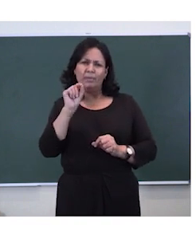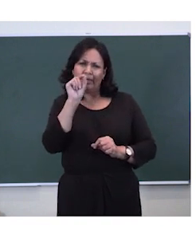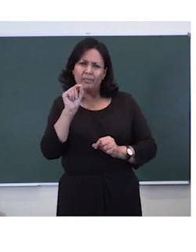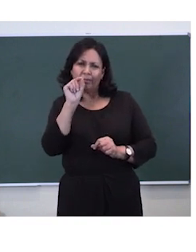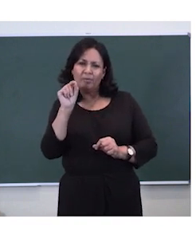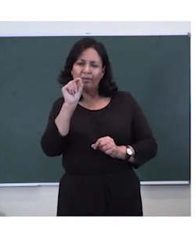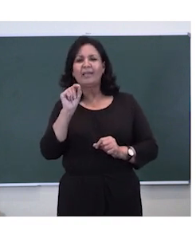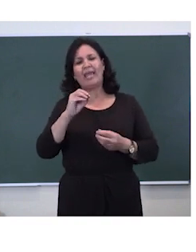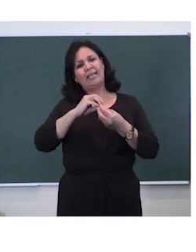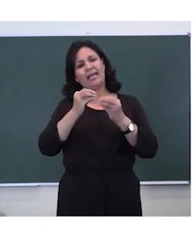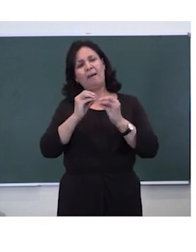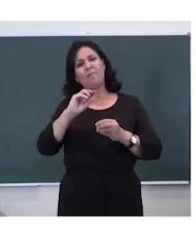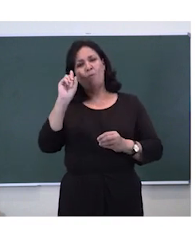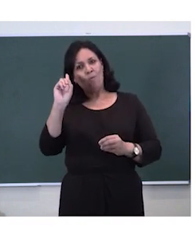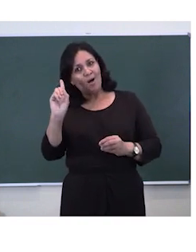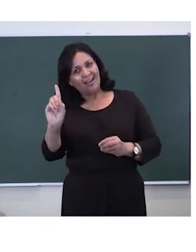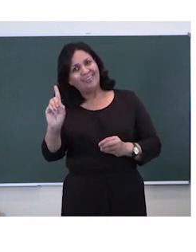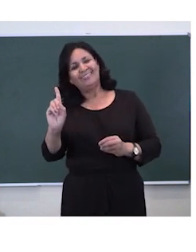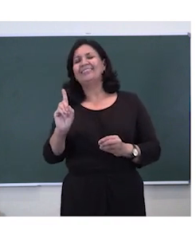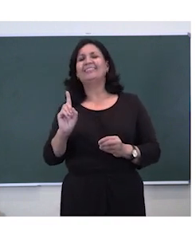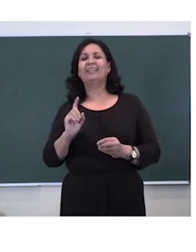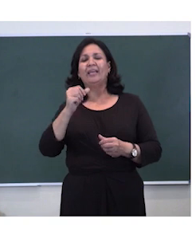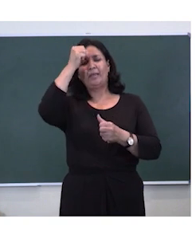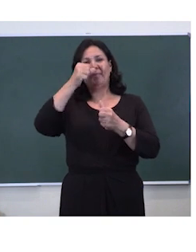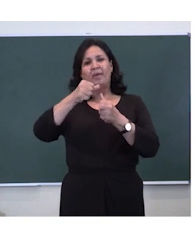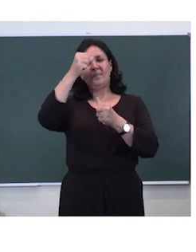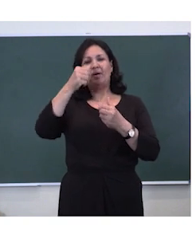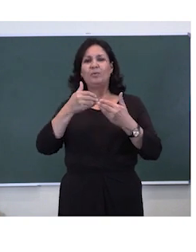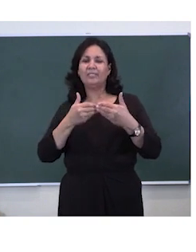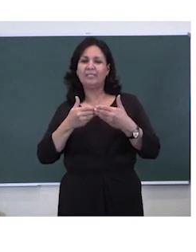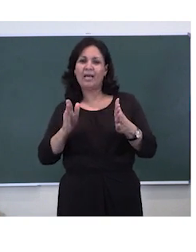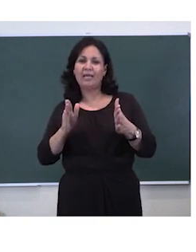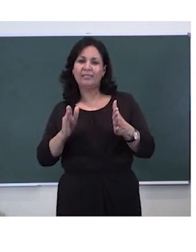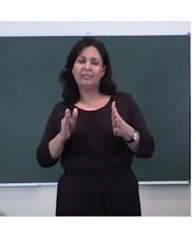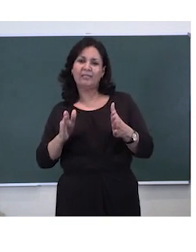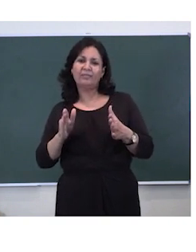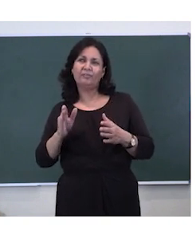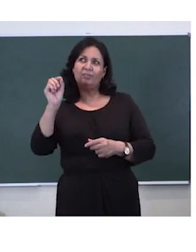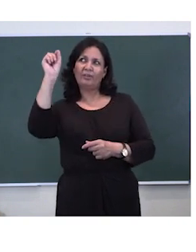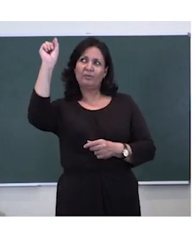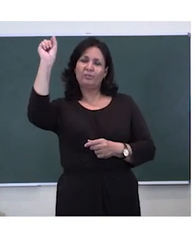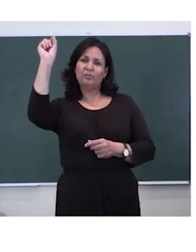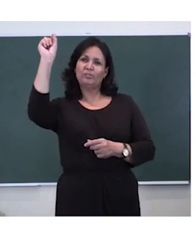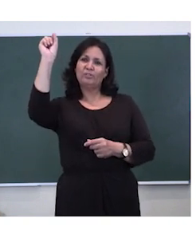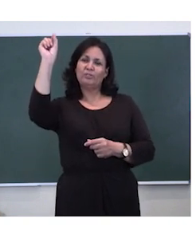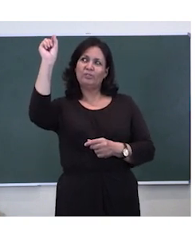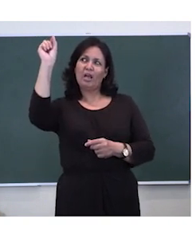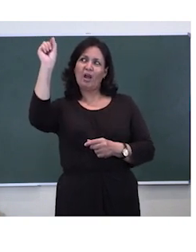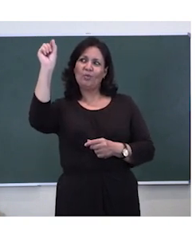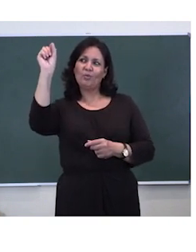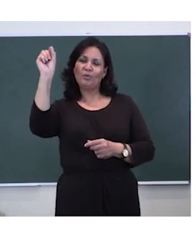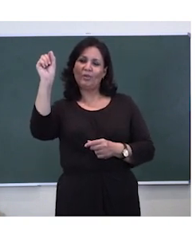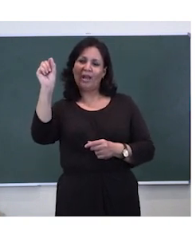number one. Remember, we start at the top and go down.